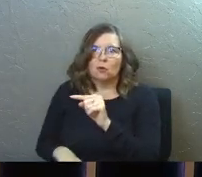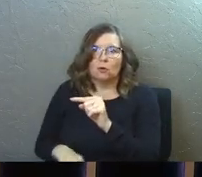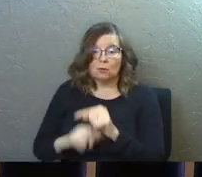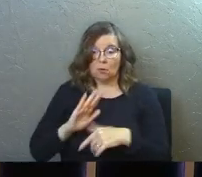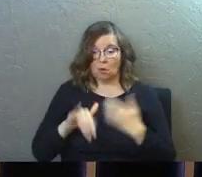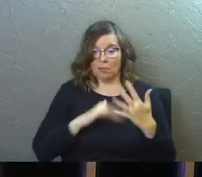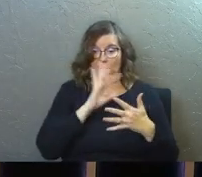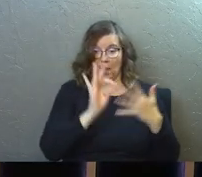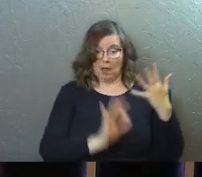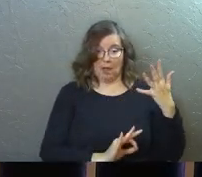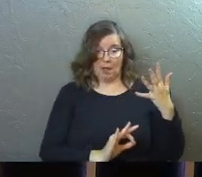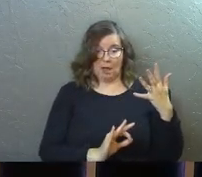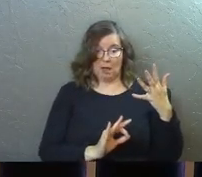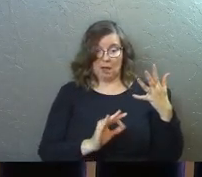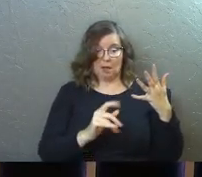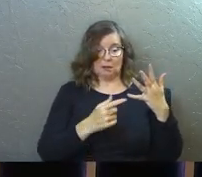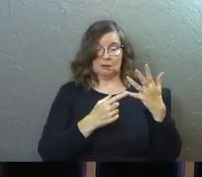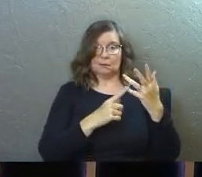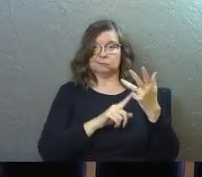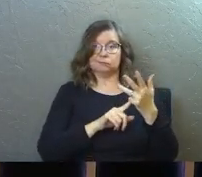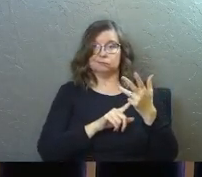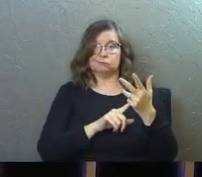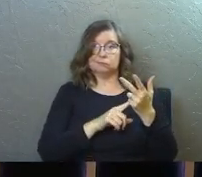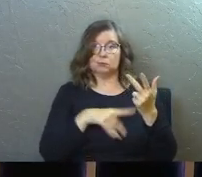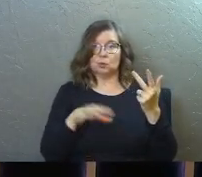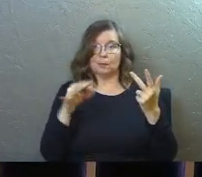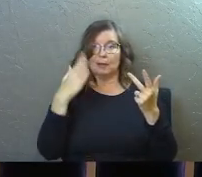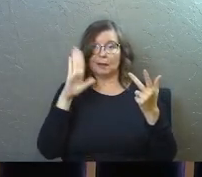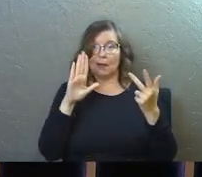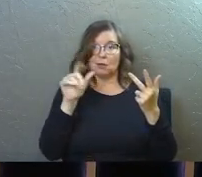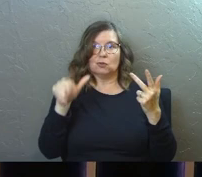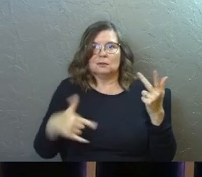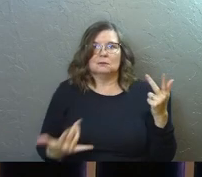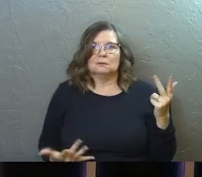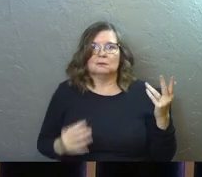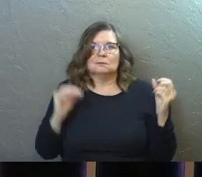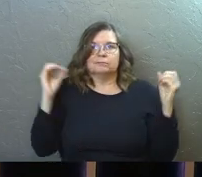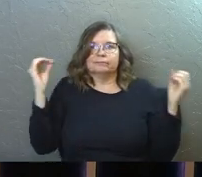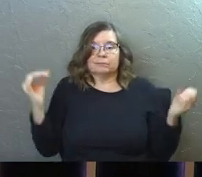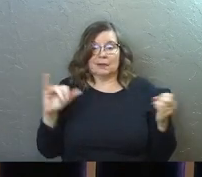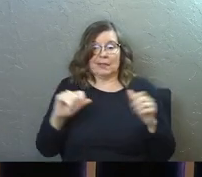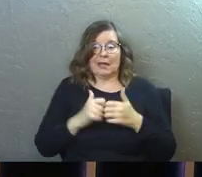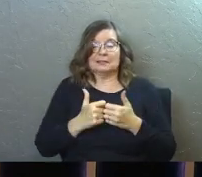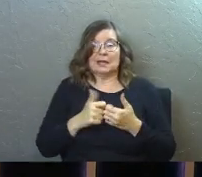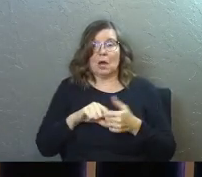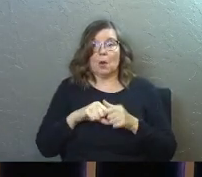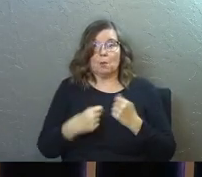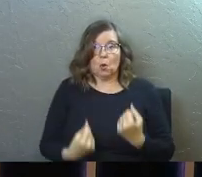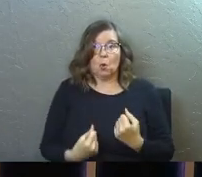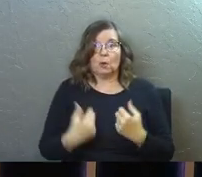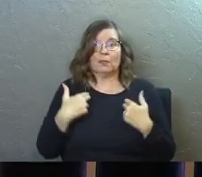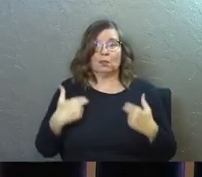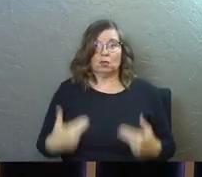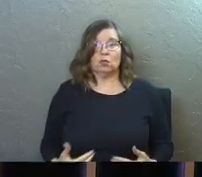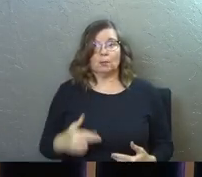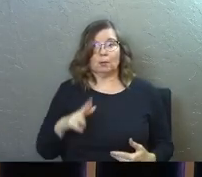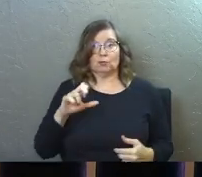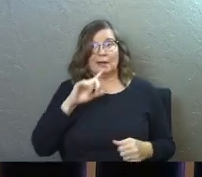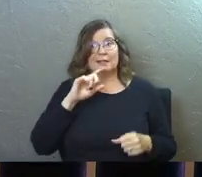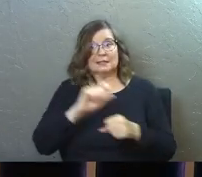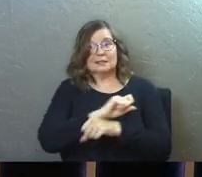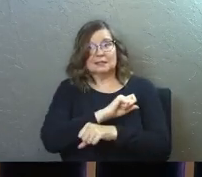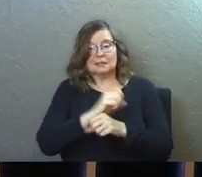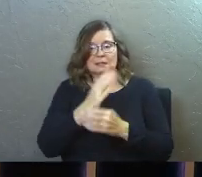all the options that were out there, this tool was not even on your tool belt, so to speak. Like that's how broken the human race